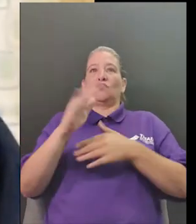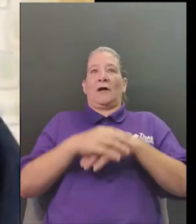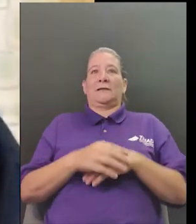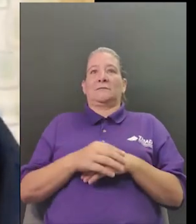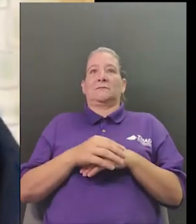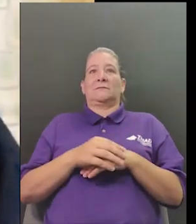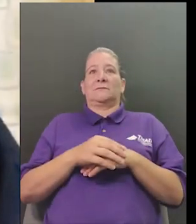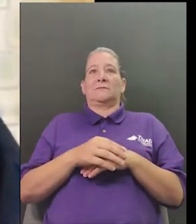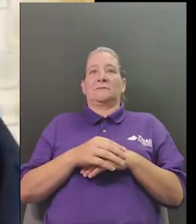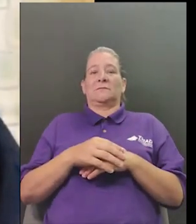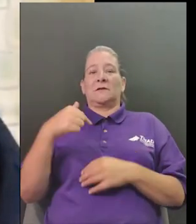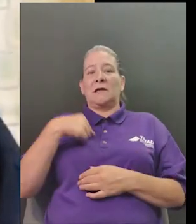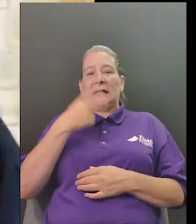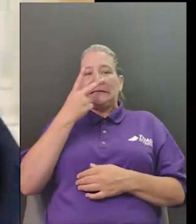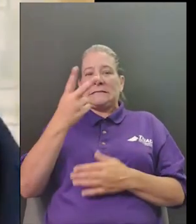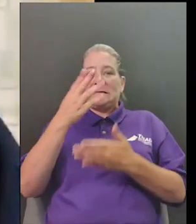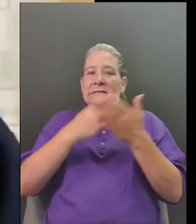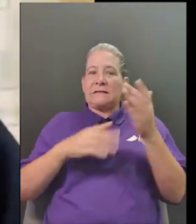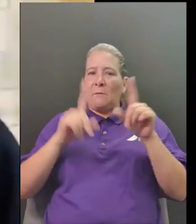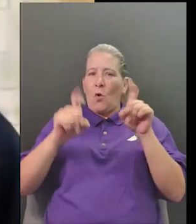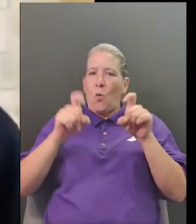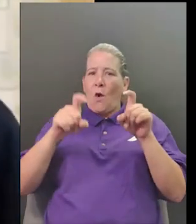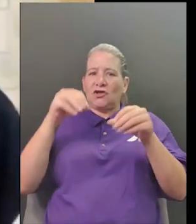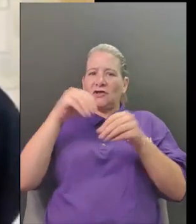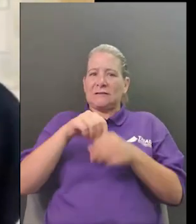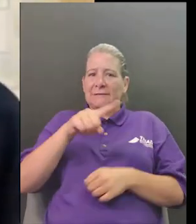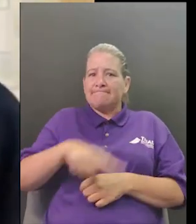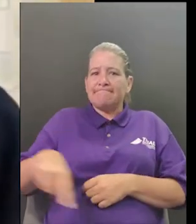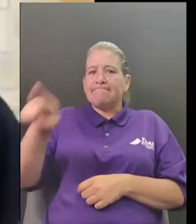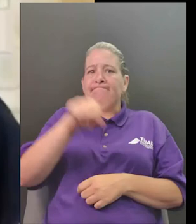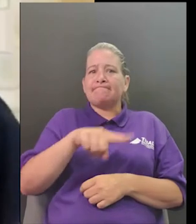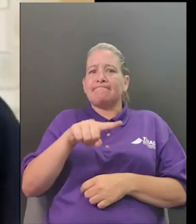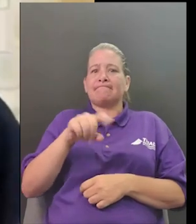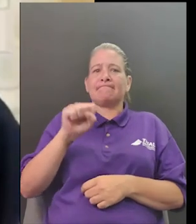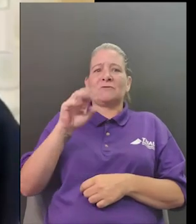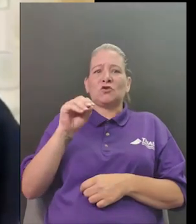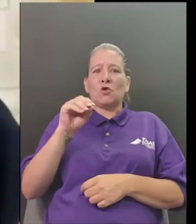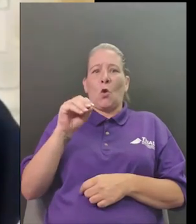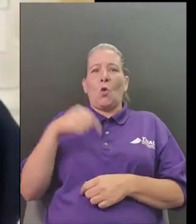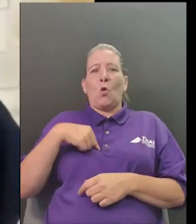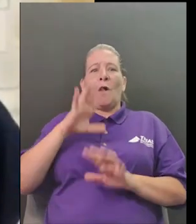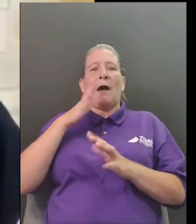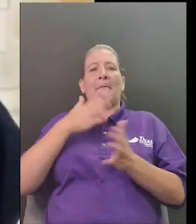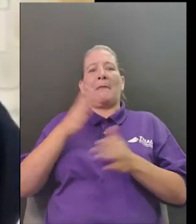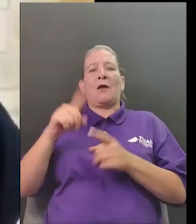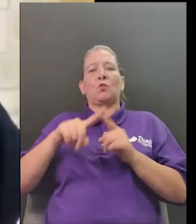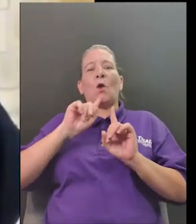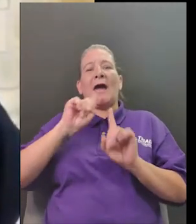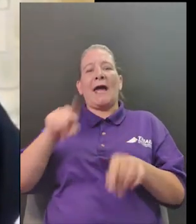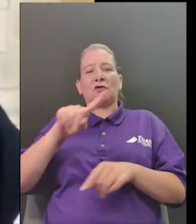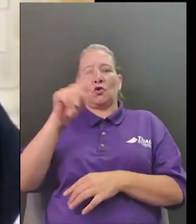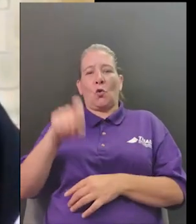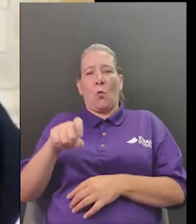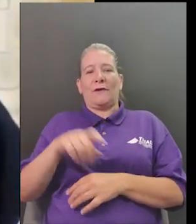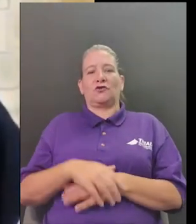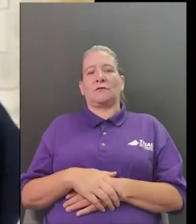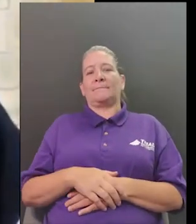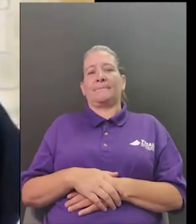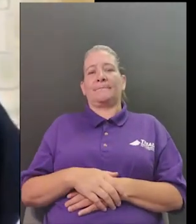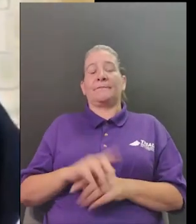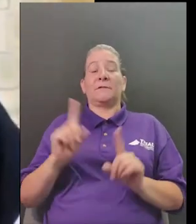in the future this is a really big moment and then jefferson actually didn't have a first lady so he had